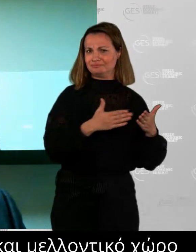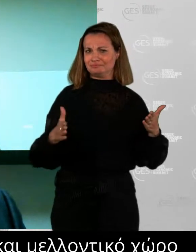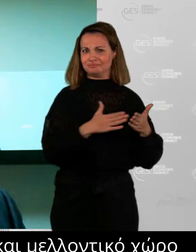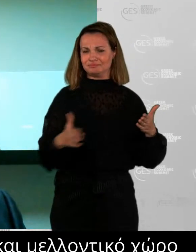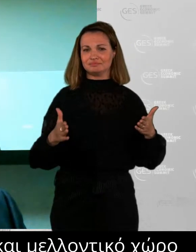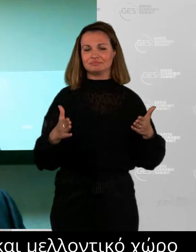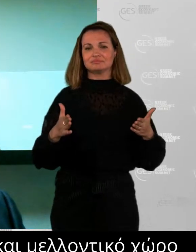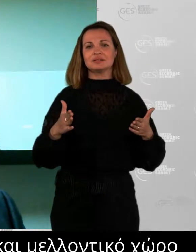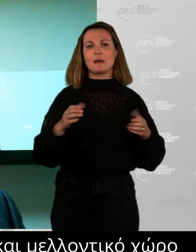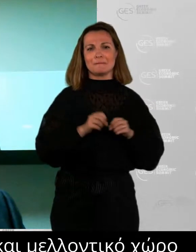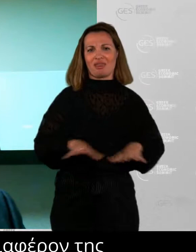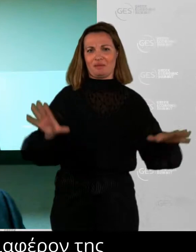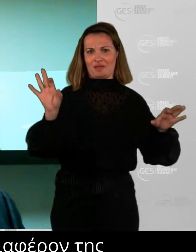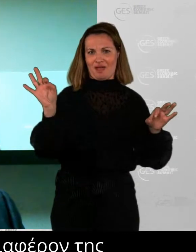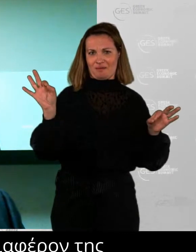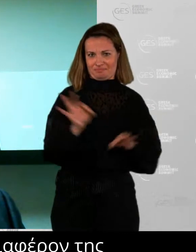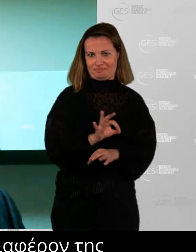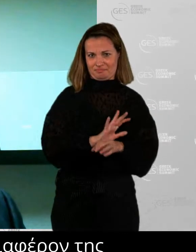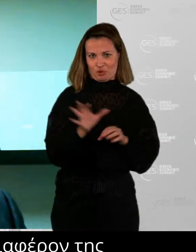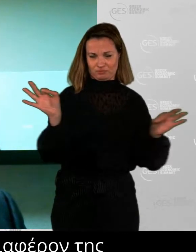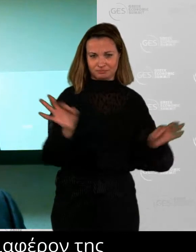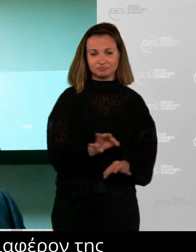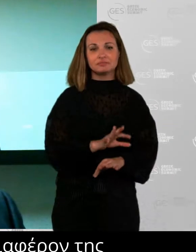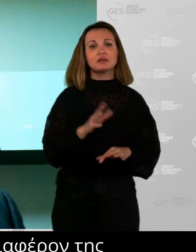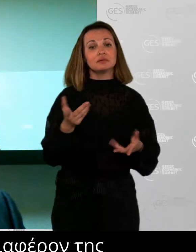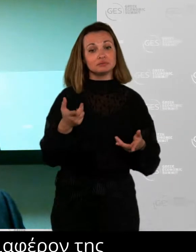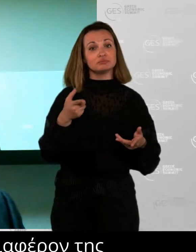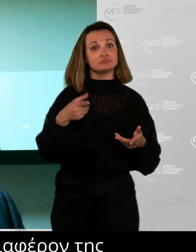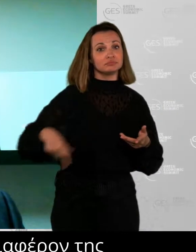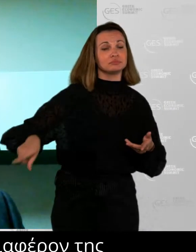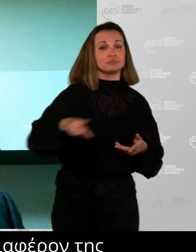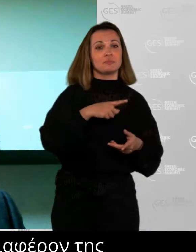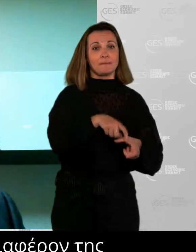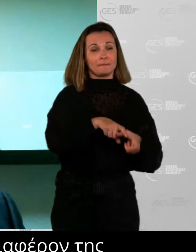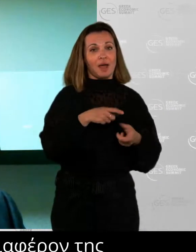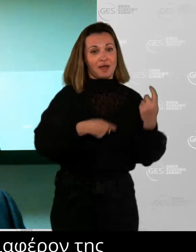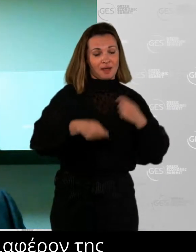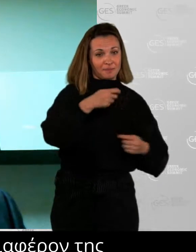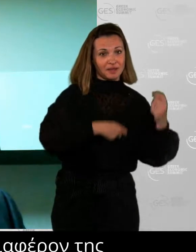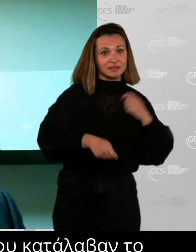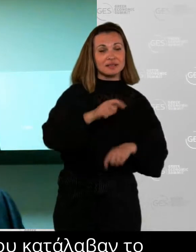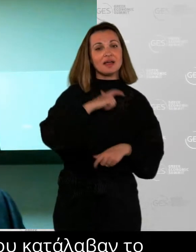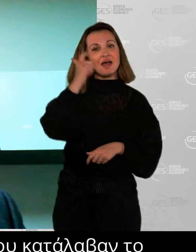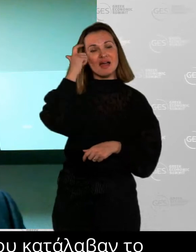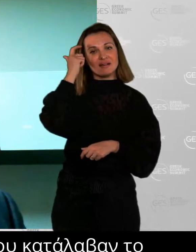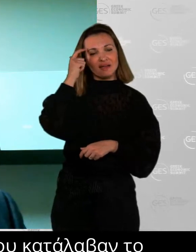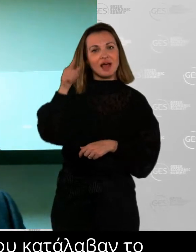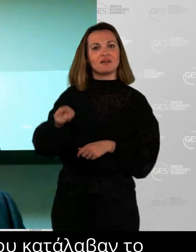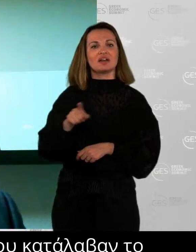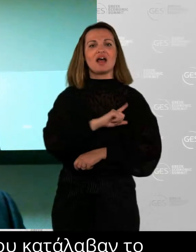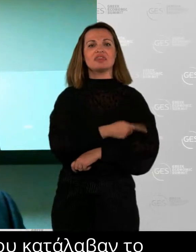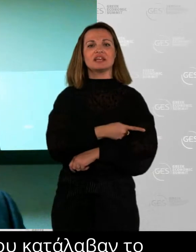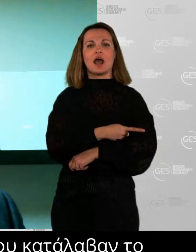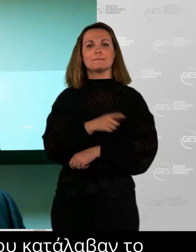the full capabilities of their workforce were able to redeploy them much more rapidly than those that actually only